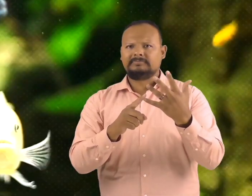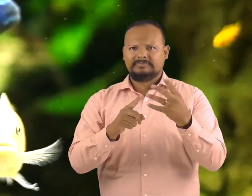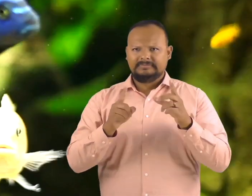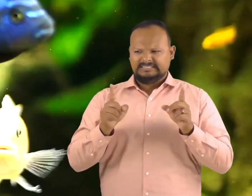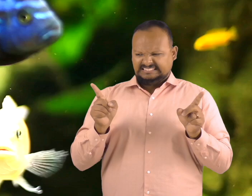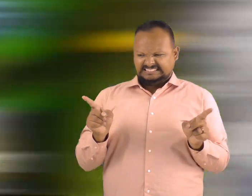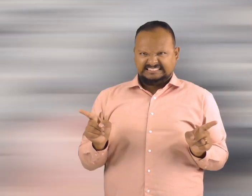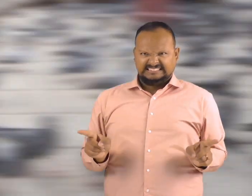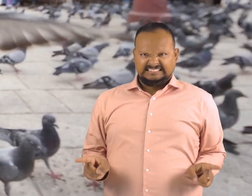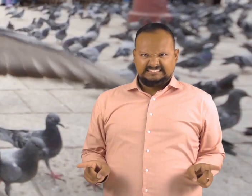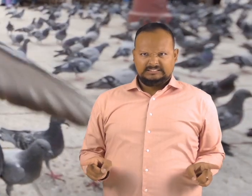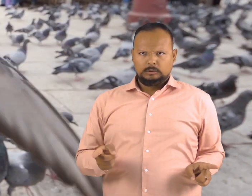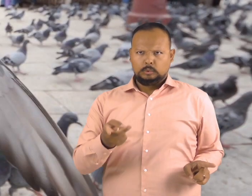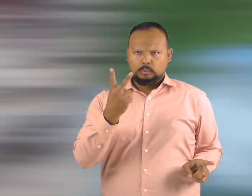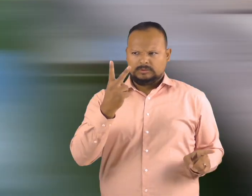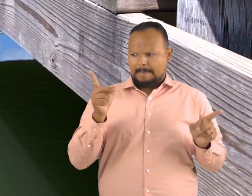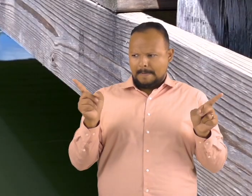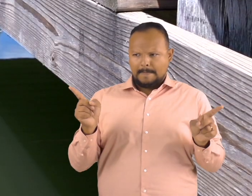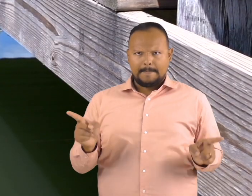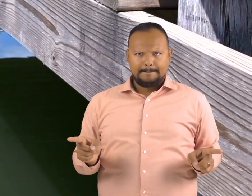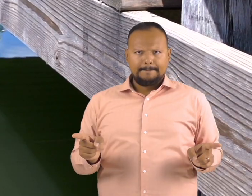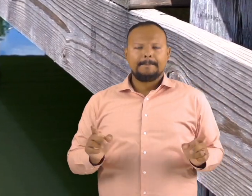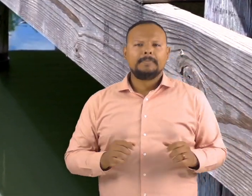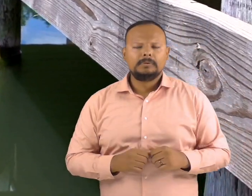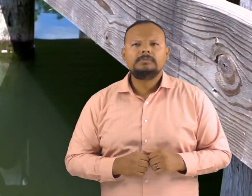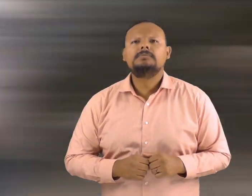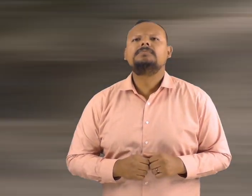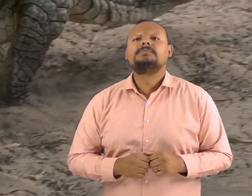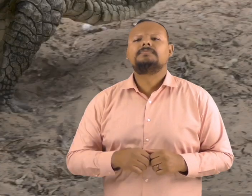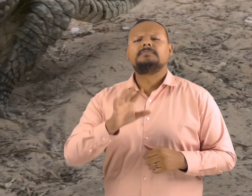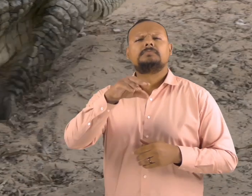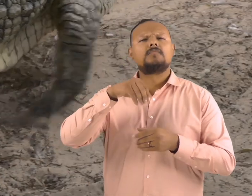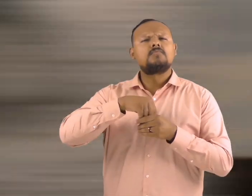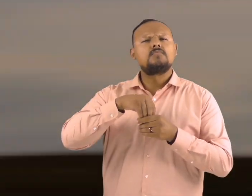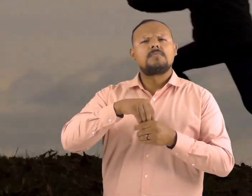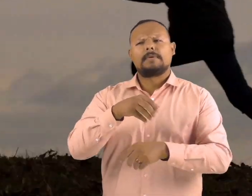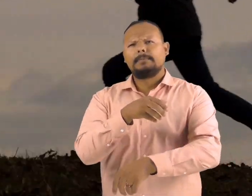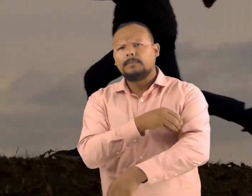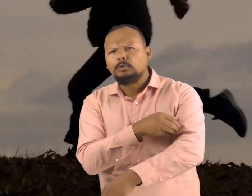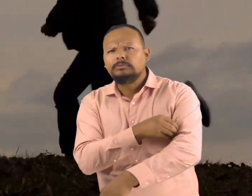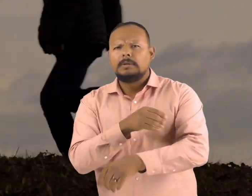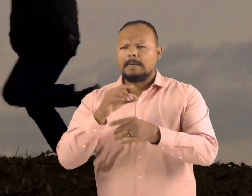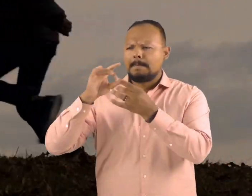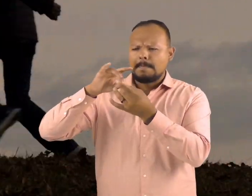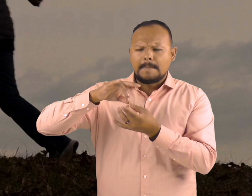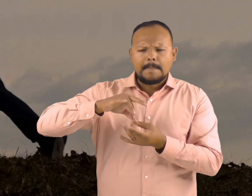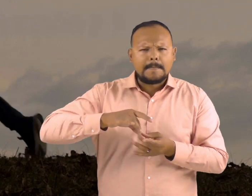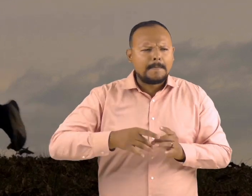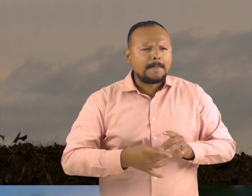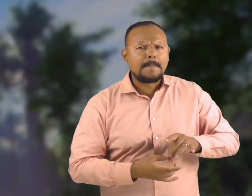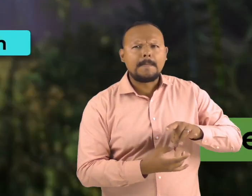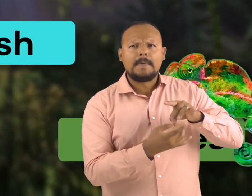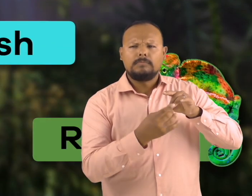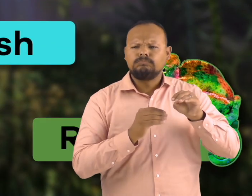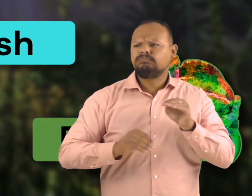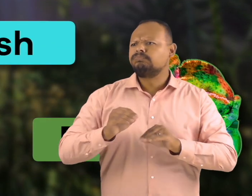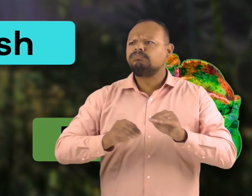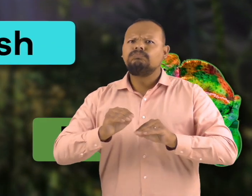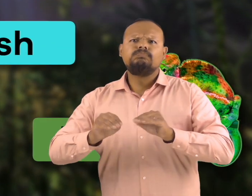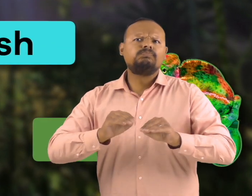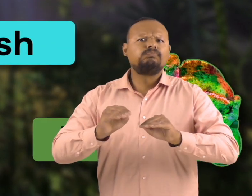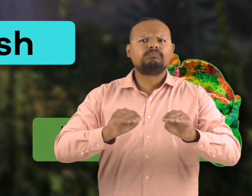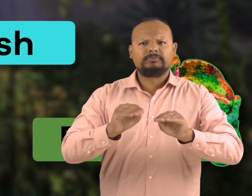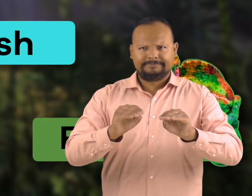These characteristics allow their muscles to attach to points that can be used for movement. All